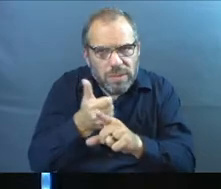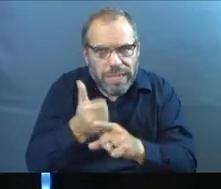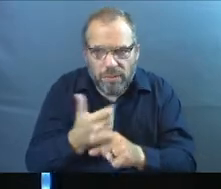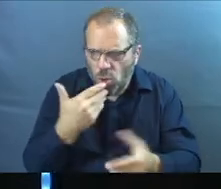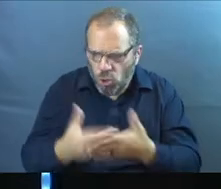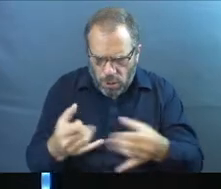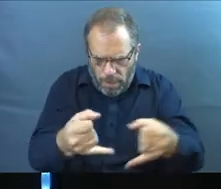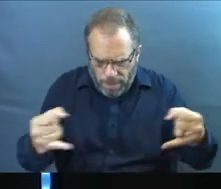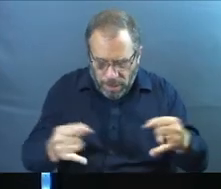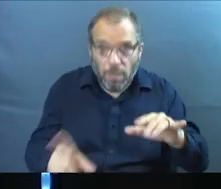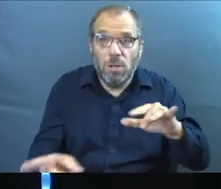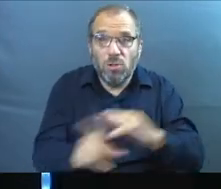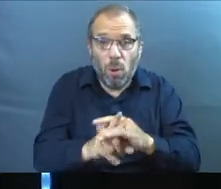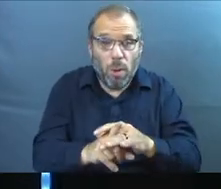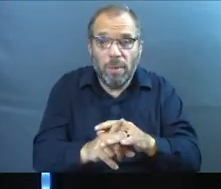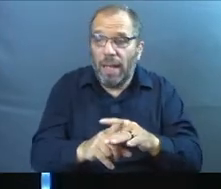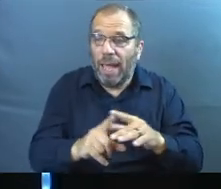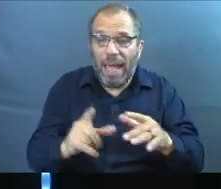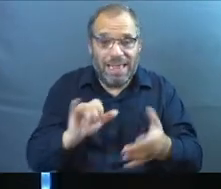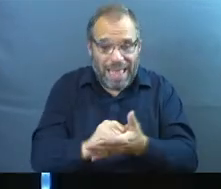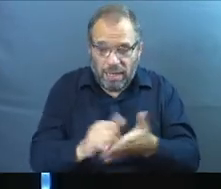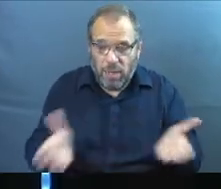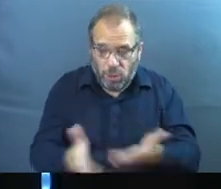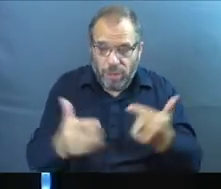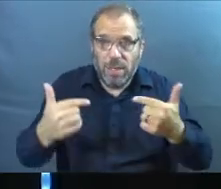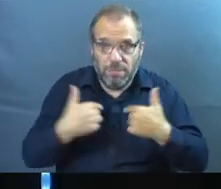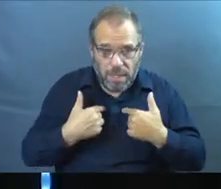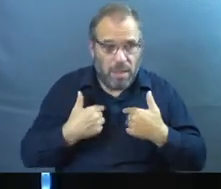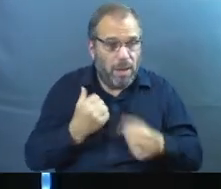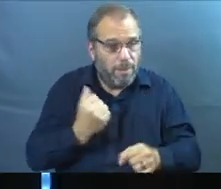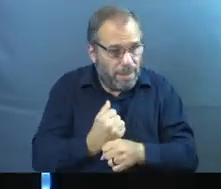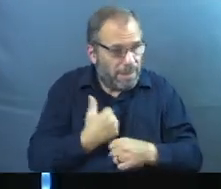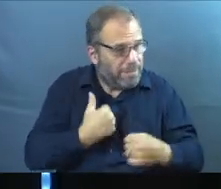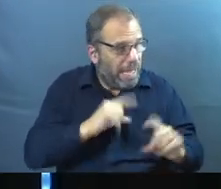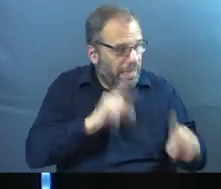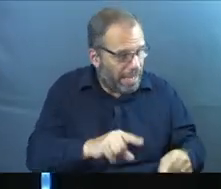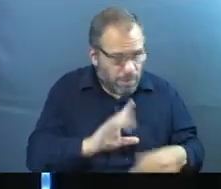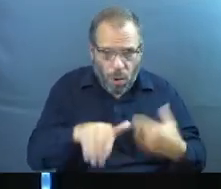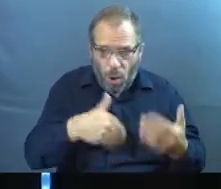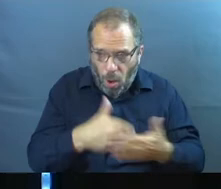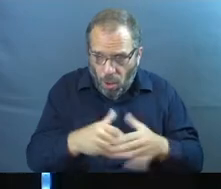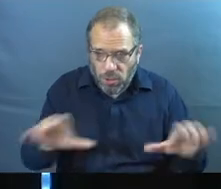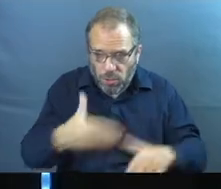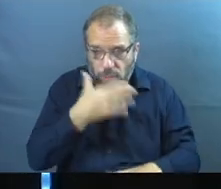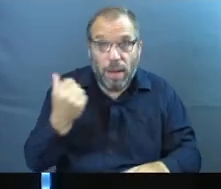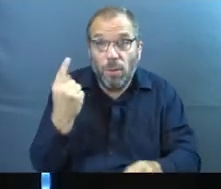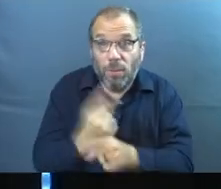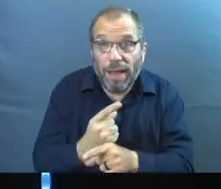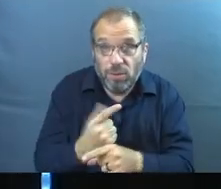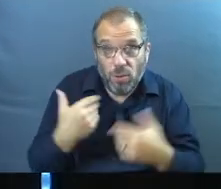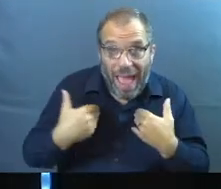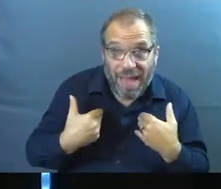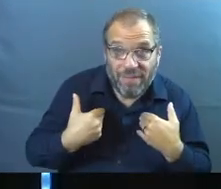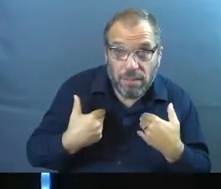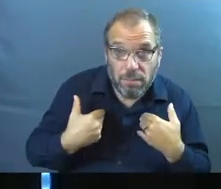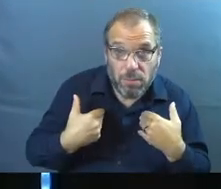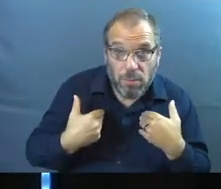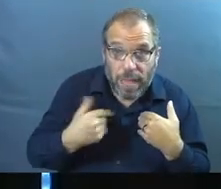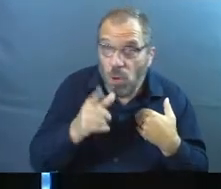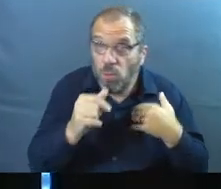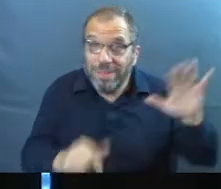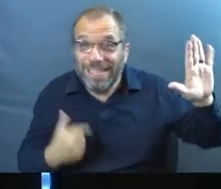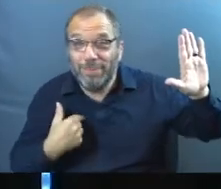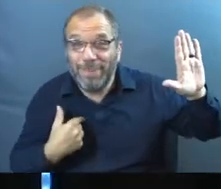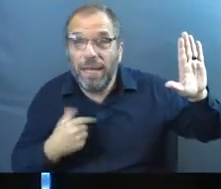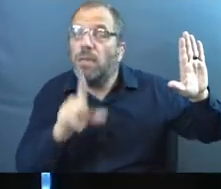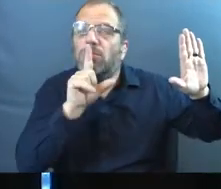are good with their boundaries, but show up for us in ways that encourage us, that hold us accountable, that lead us to do better, right? That support us when we're broken. How many